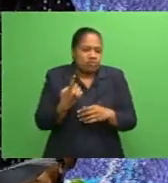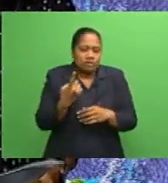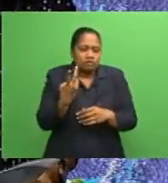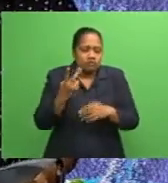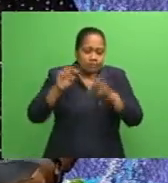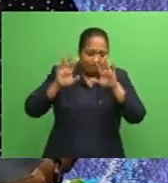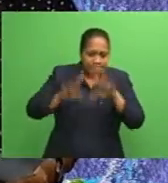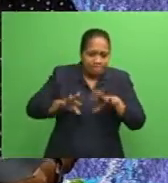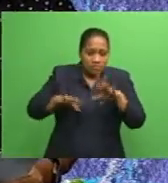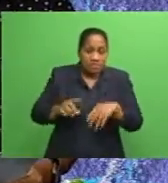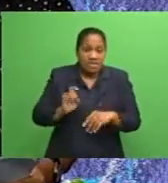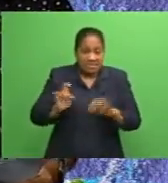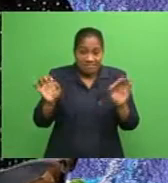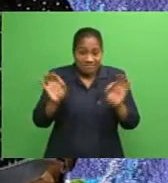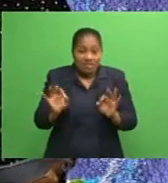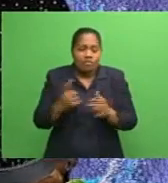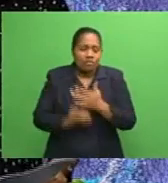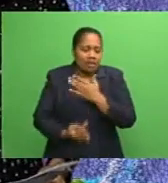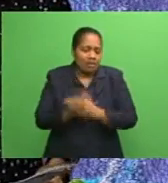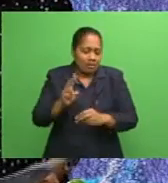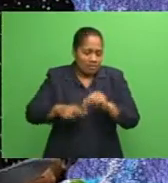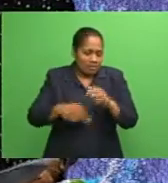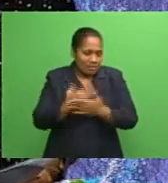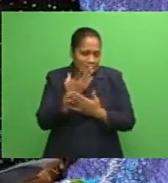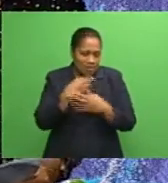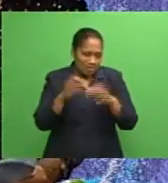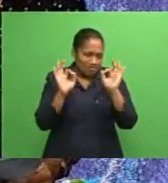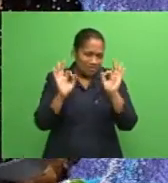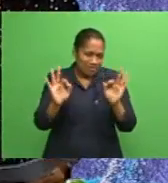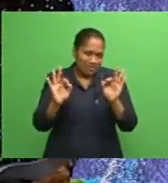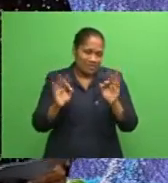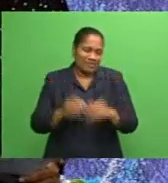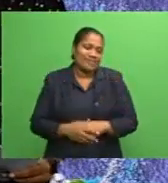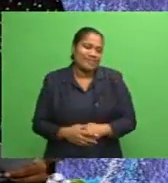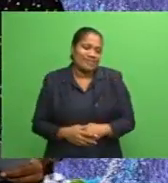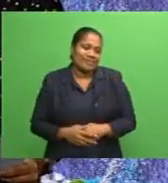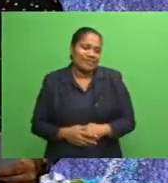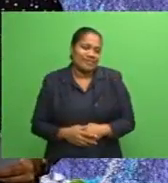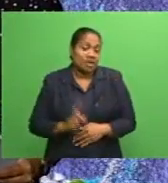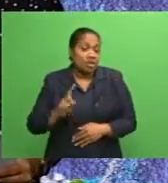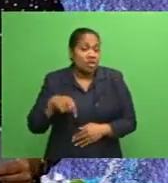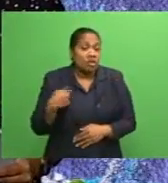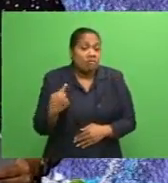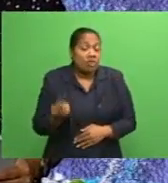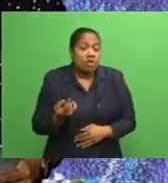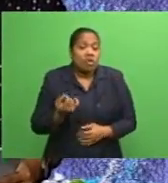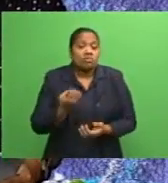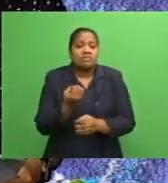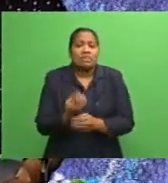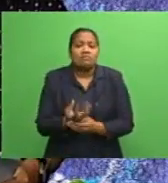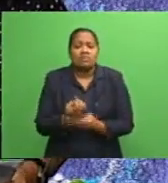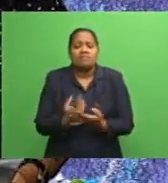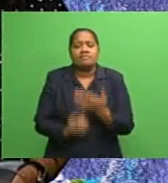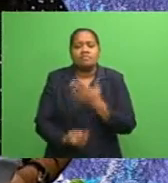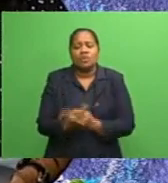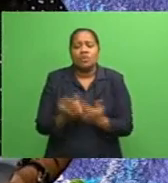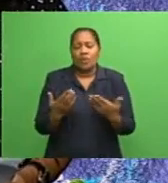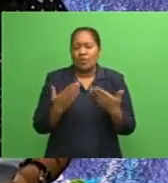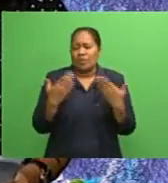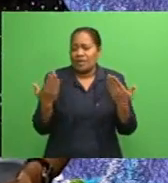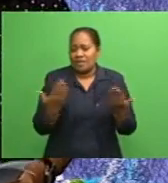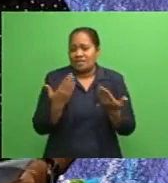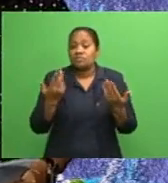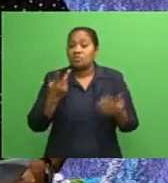our Friday will be awesome, just like its name. Tomorrow's temps, Savu Savu will be the coolest at 28